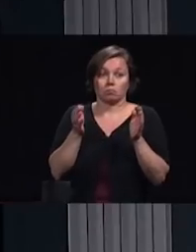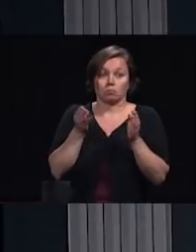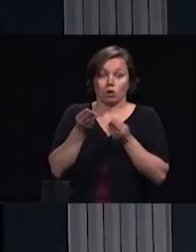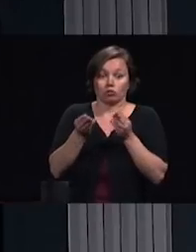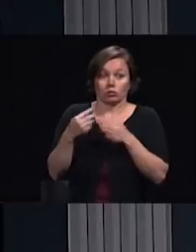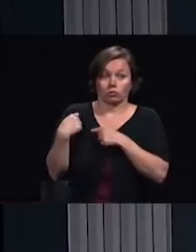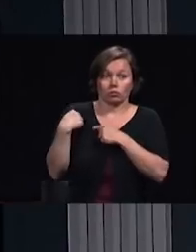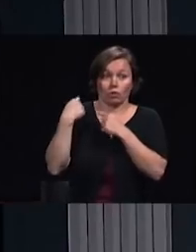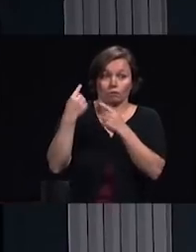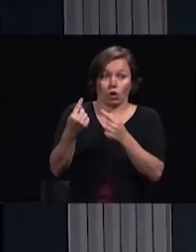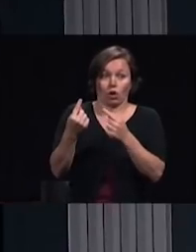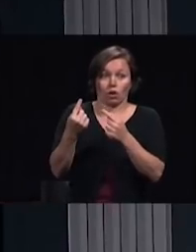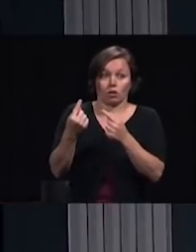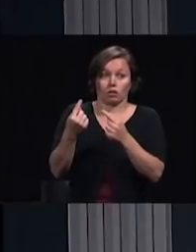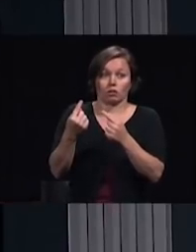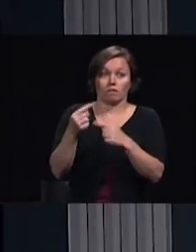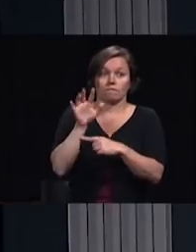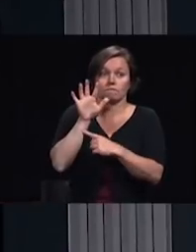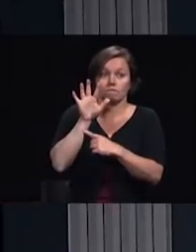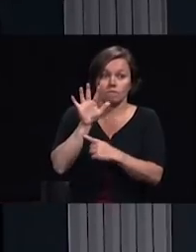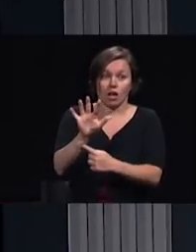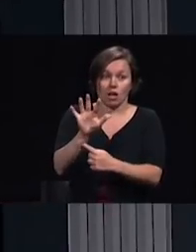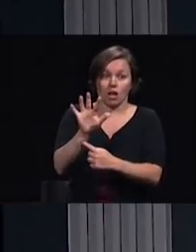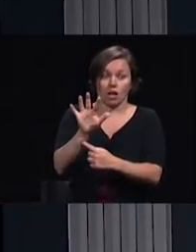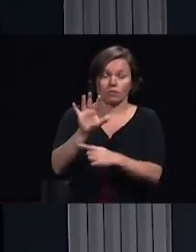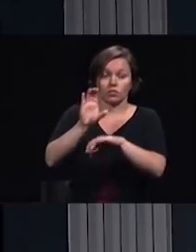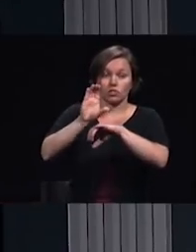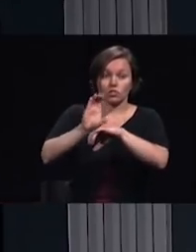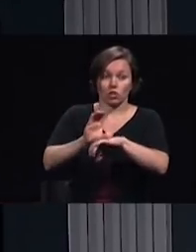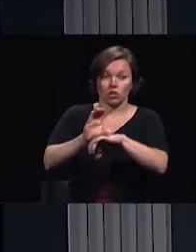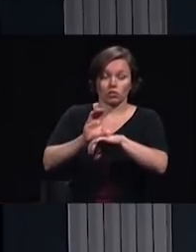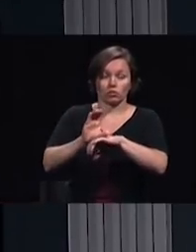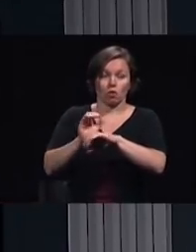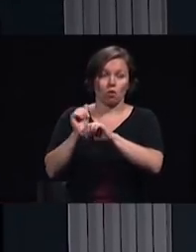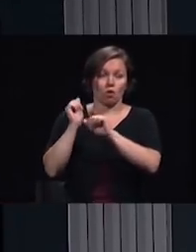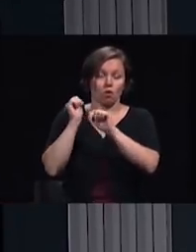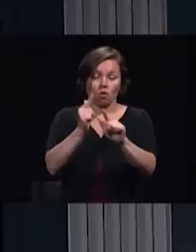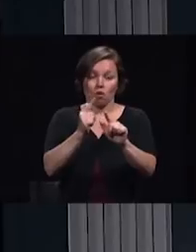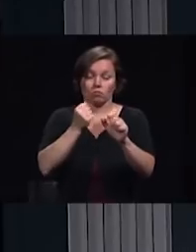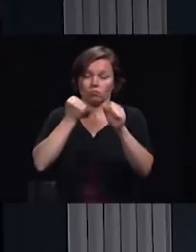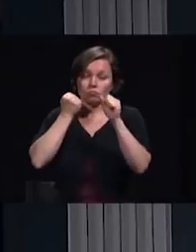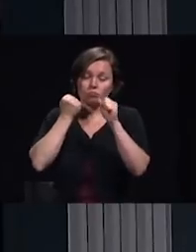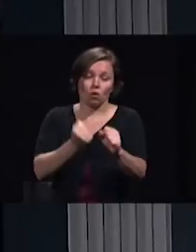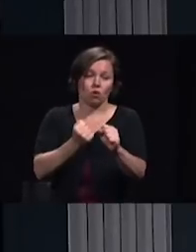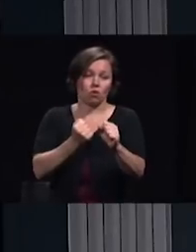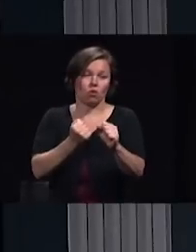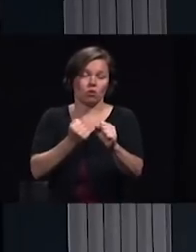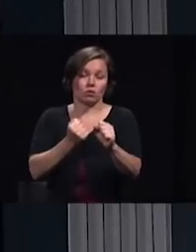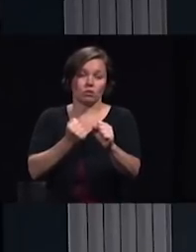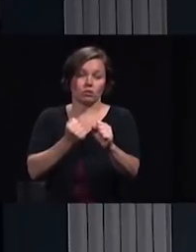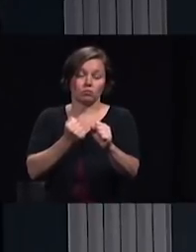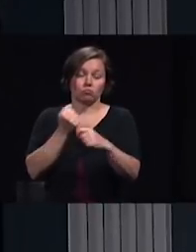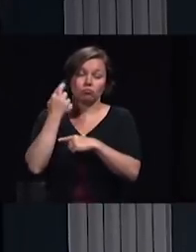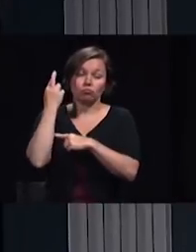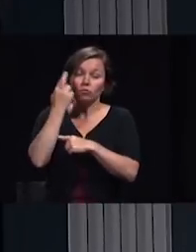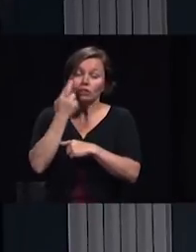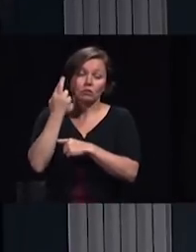five churches and everyone is still going strong one of the reasons is that